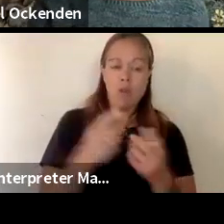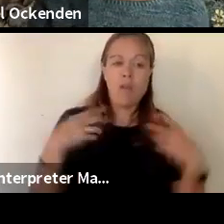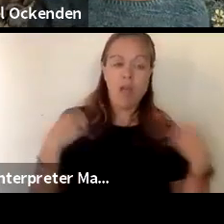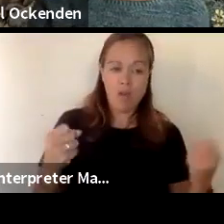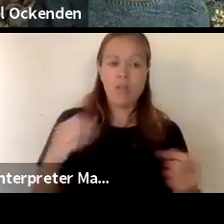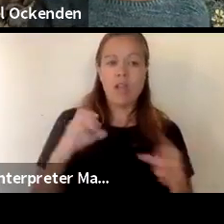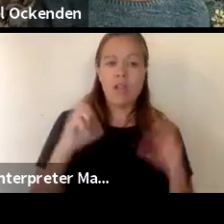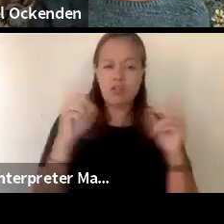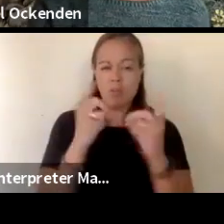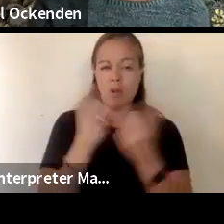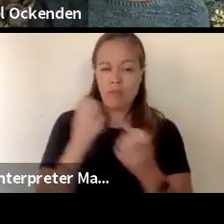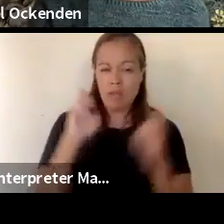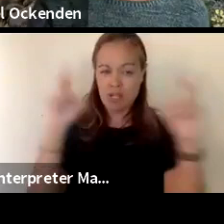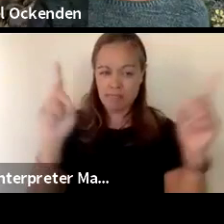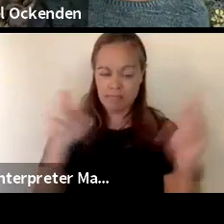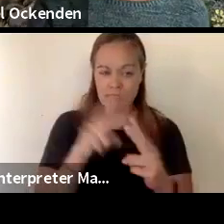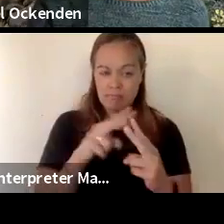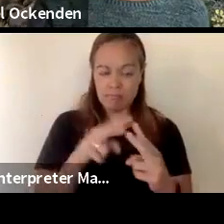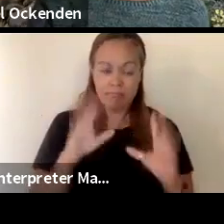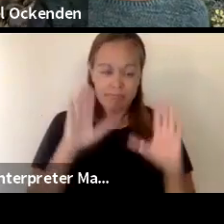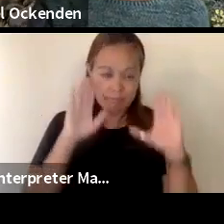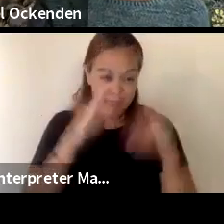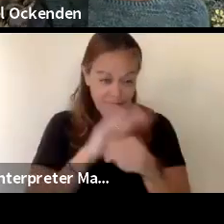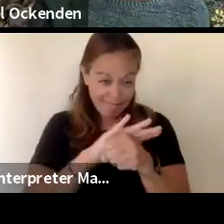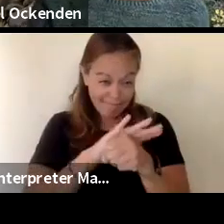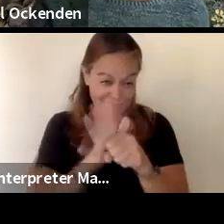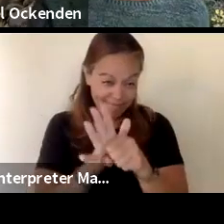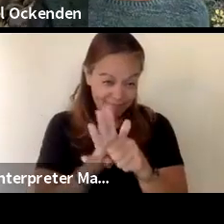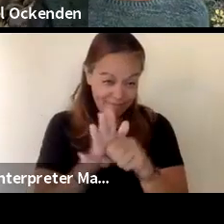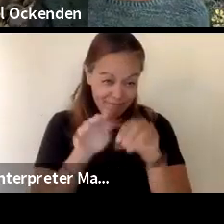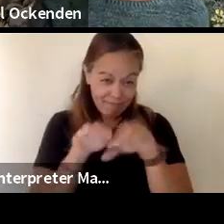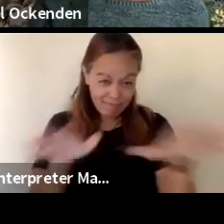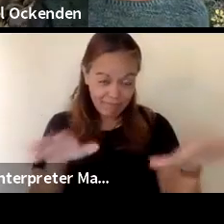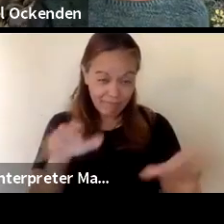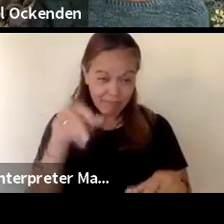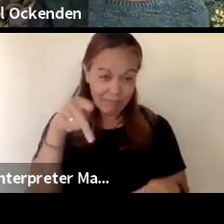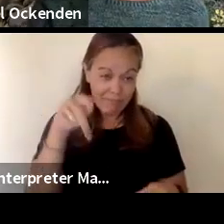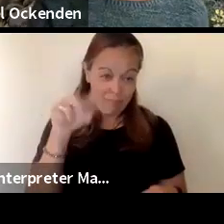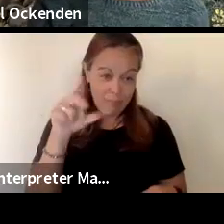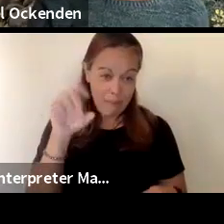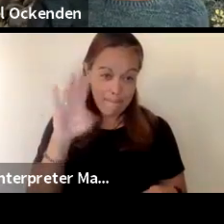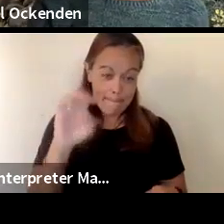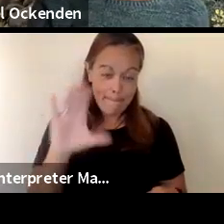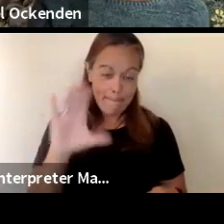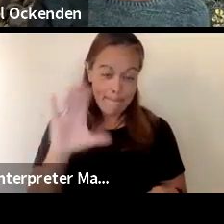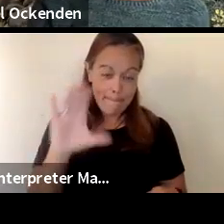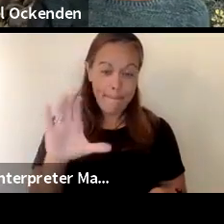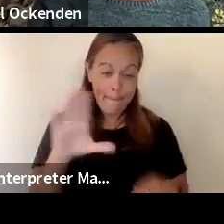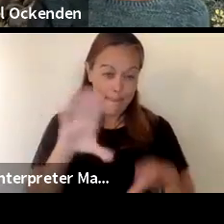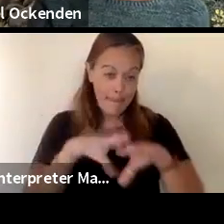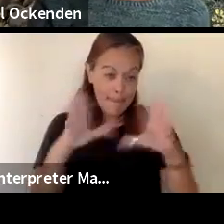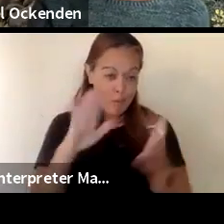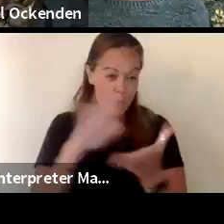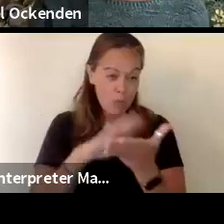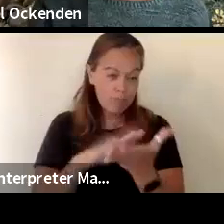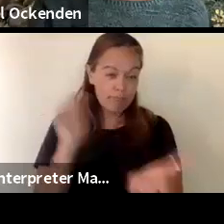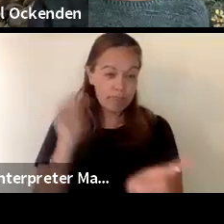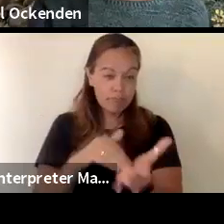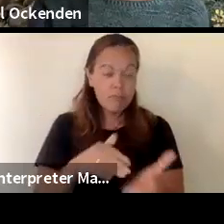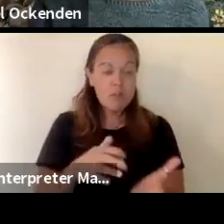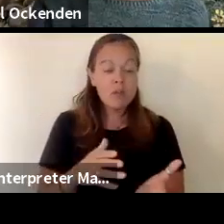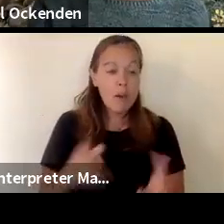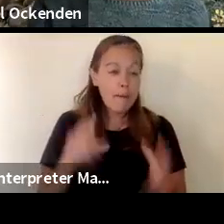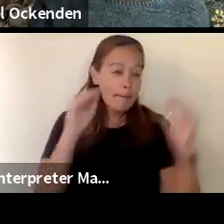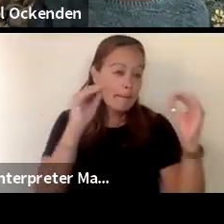today is on the coveted pandemic and the reopening of schools and what teach parents teachers staff and most of all